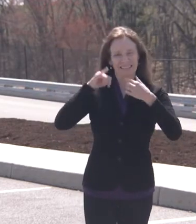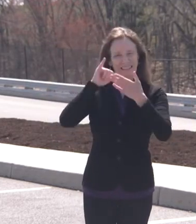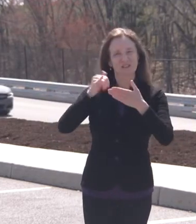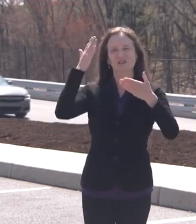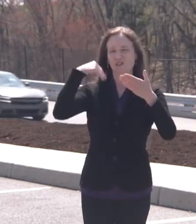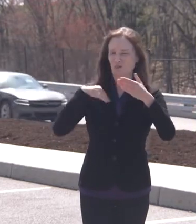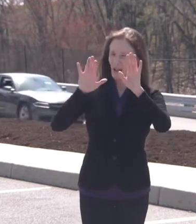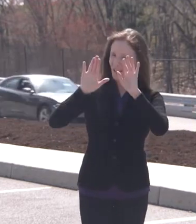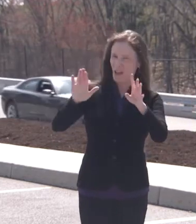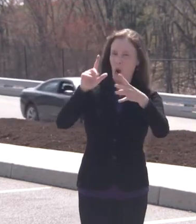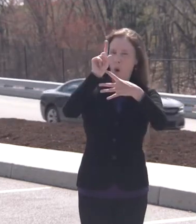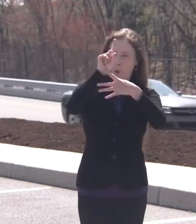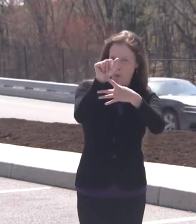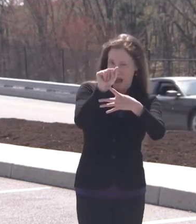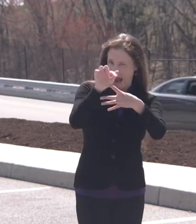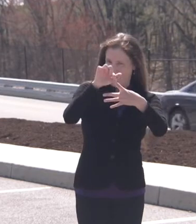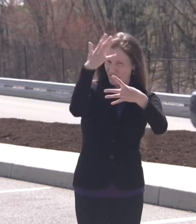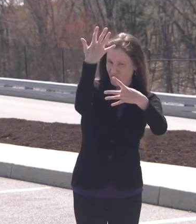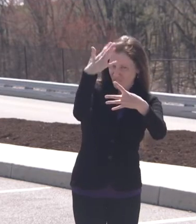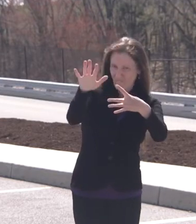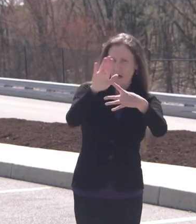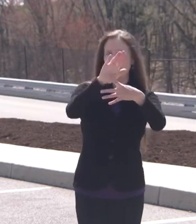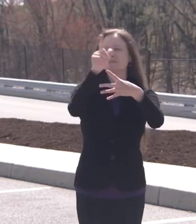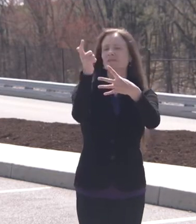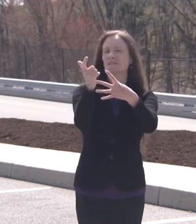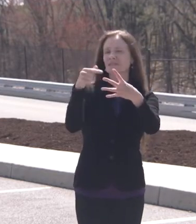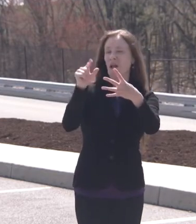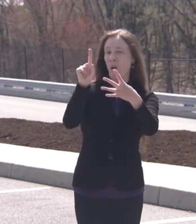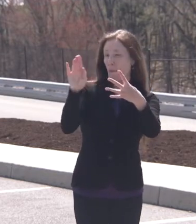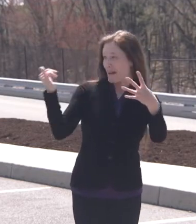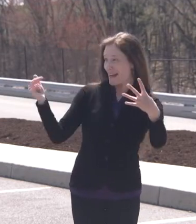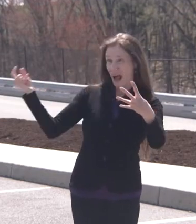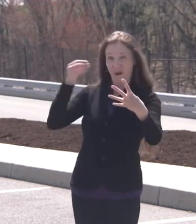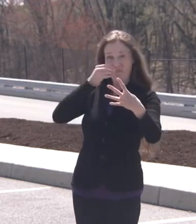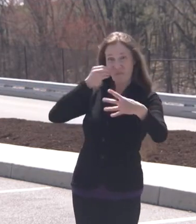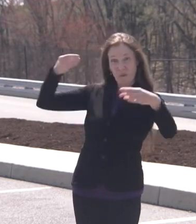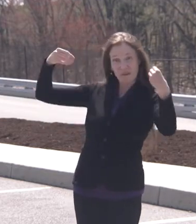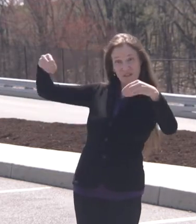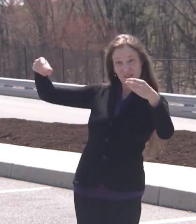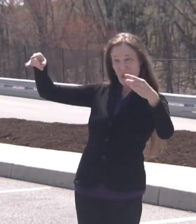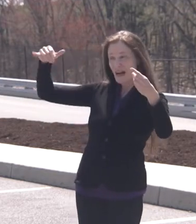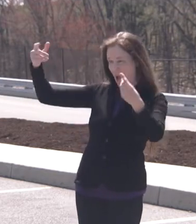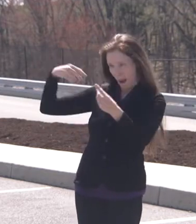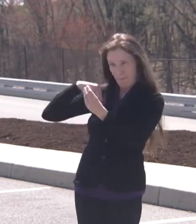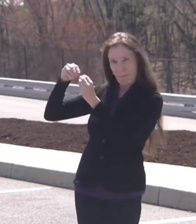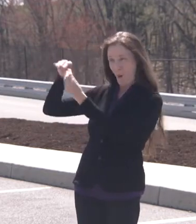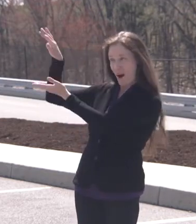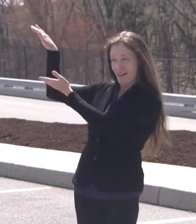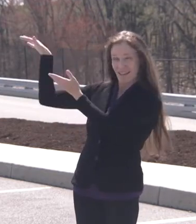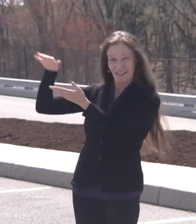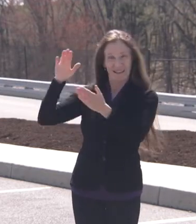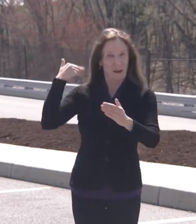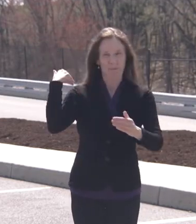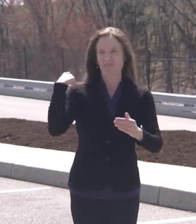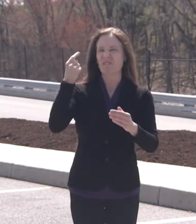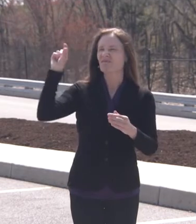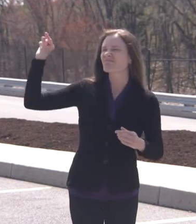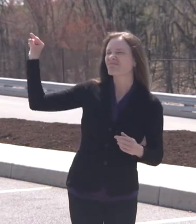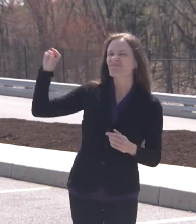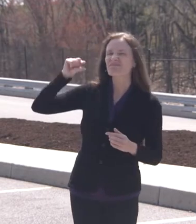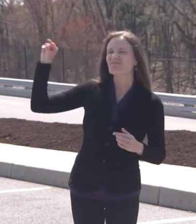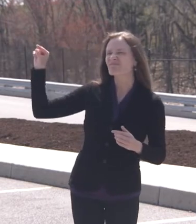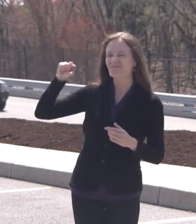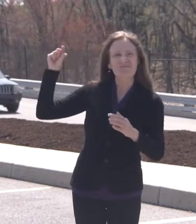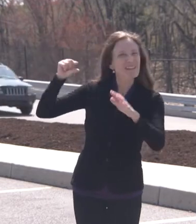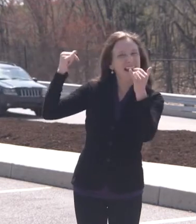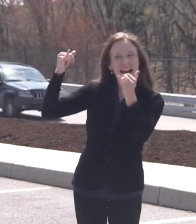the hope is that plus you just mentioned that we have much greater supply right now than we did. I think, as I said, we'd probably take all of Pennsylvania